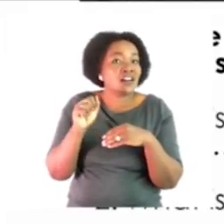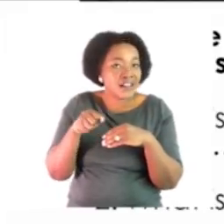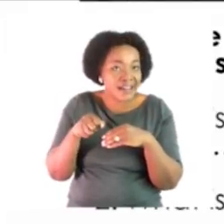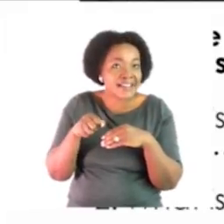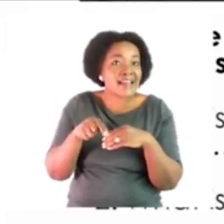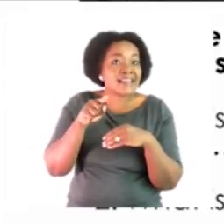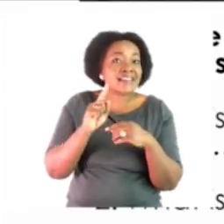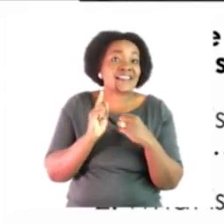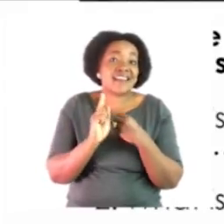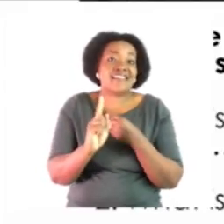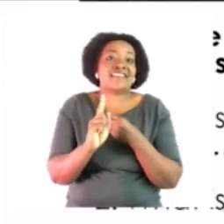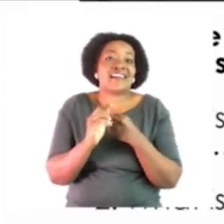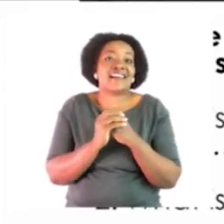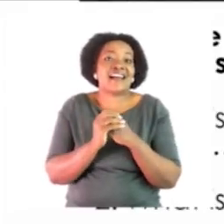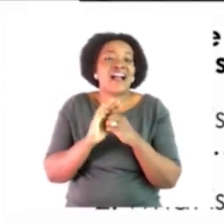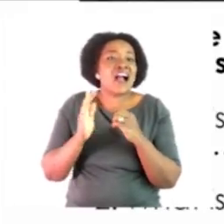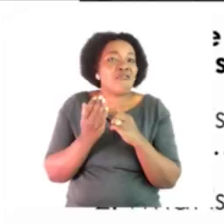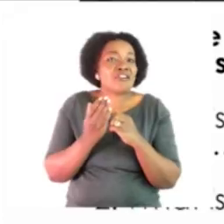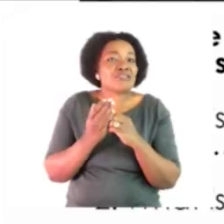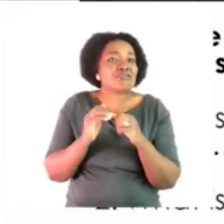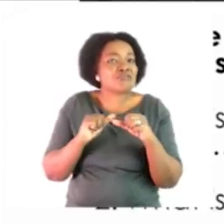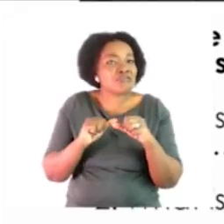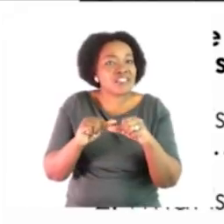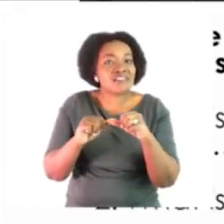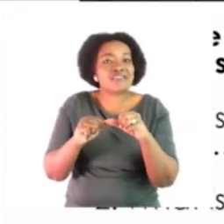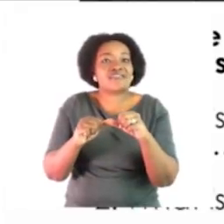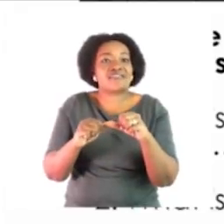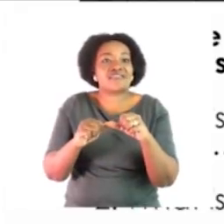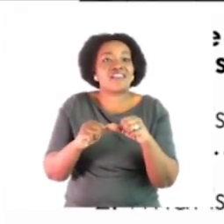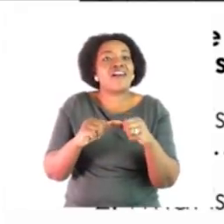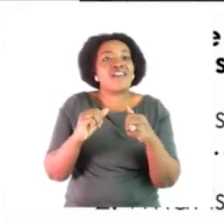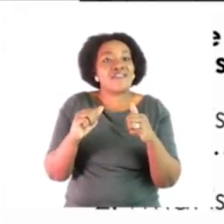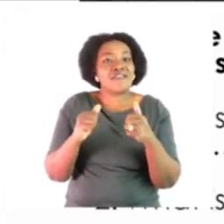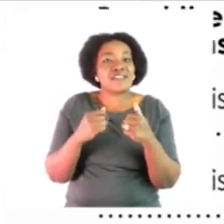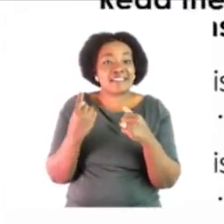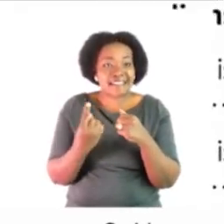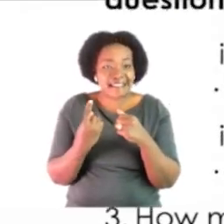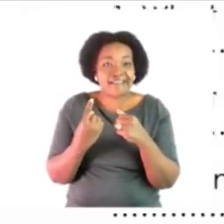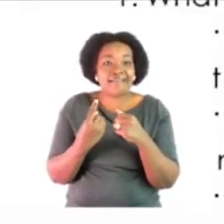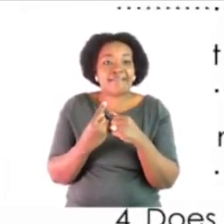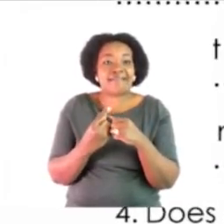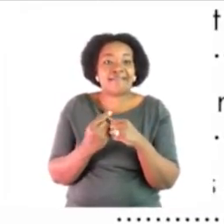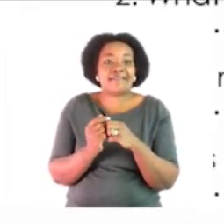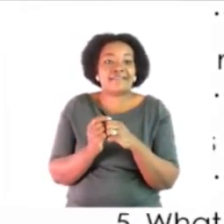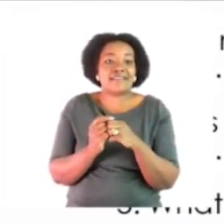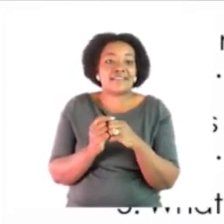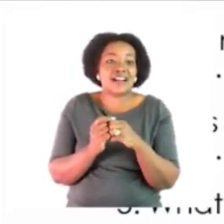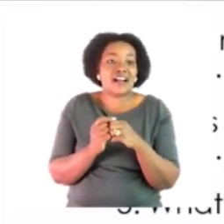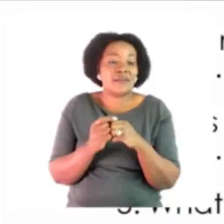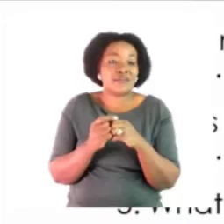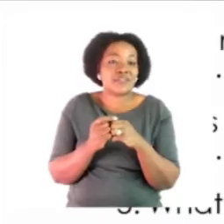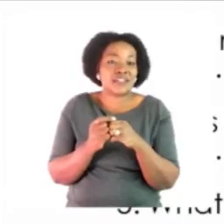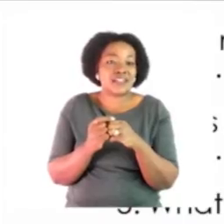very good now i would like for you to complete eight two three five four five six seven